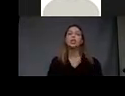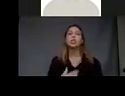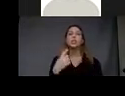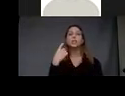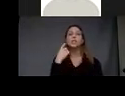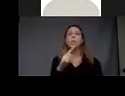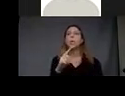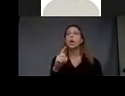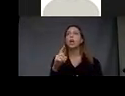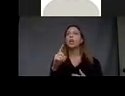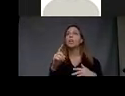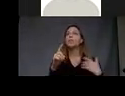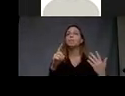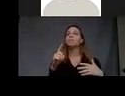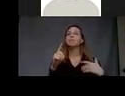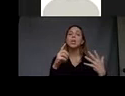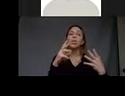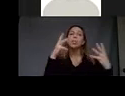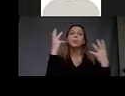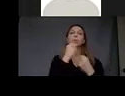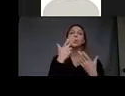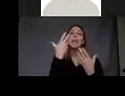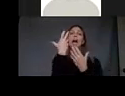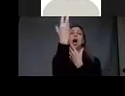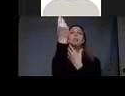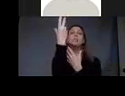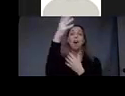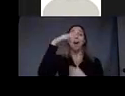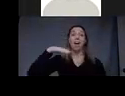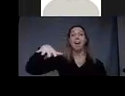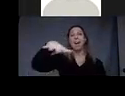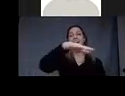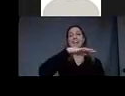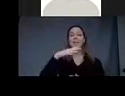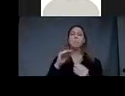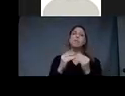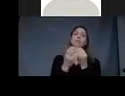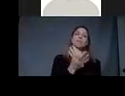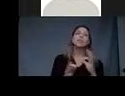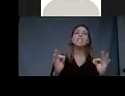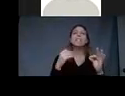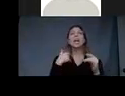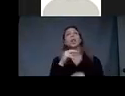uh, the beauty outside, this free-spirited bird,